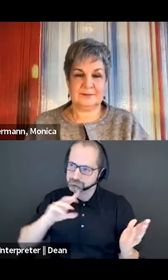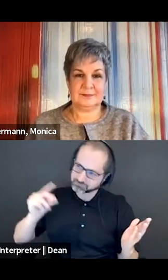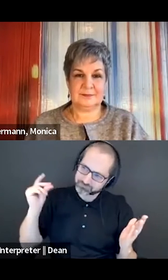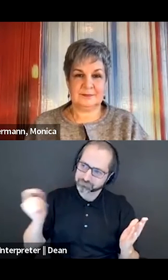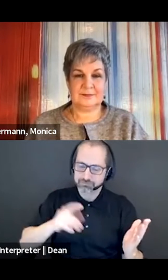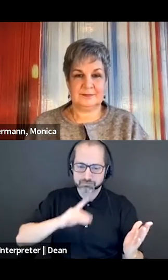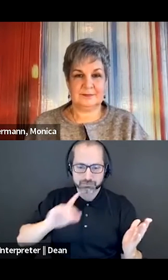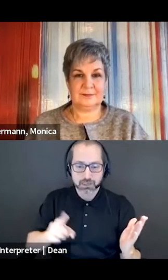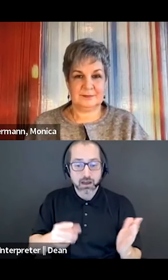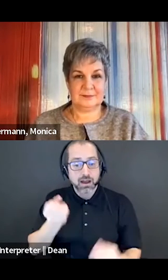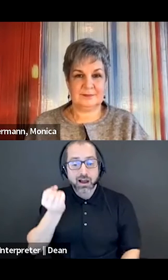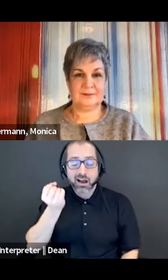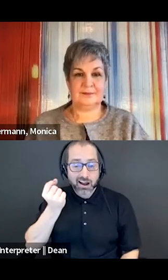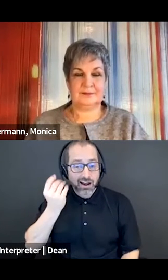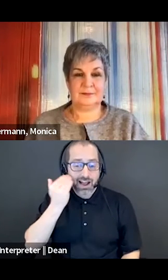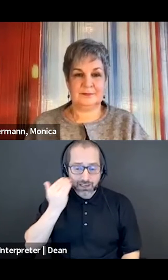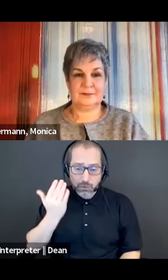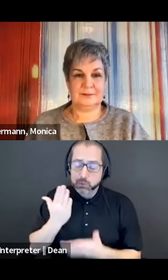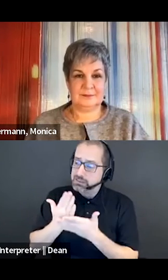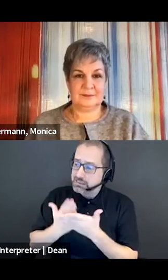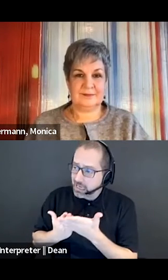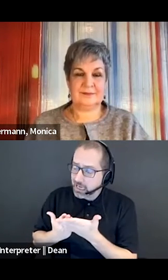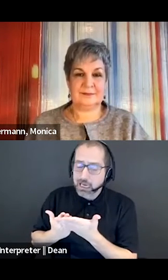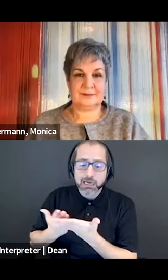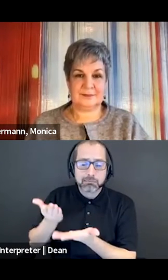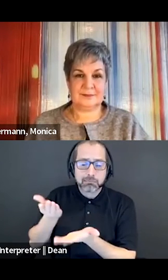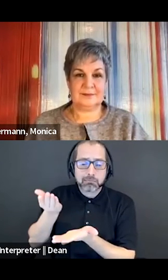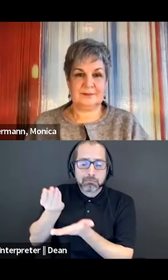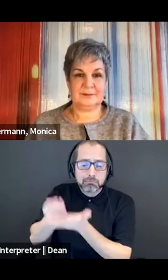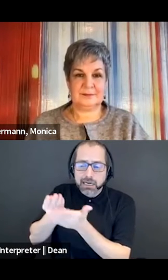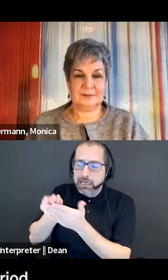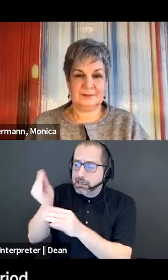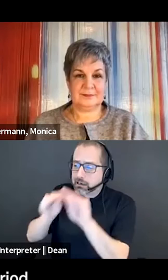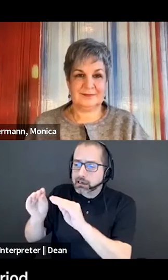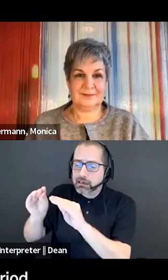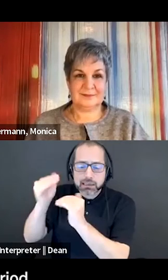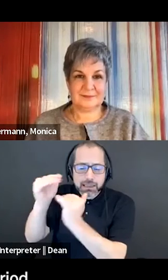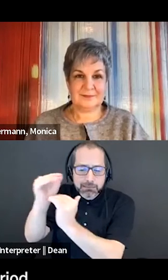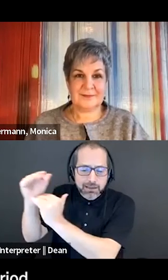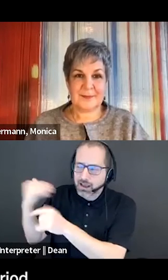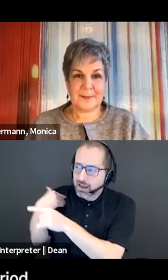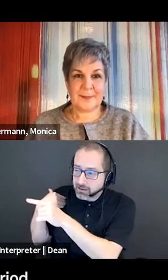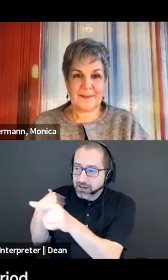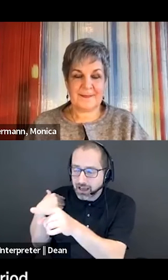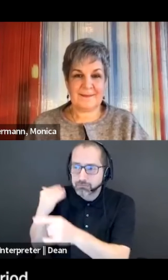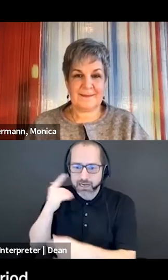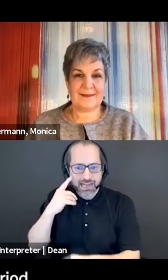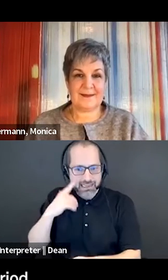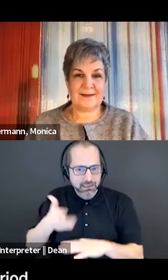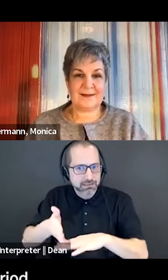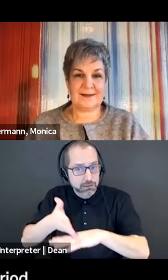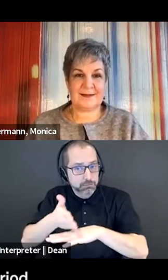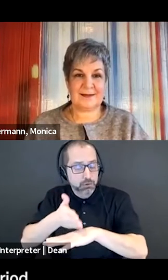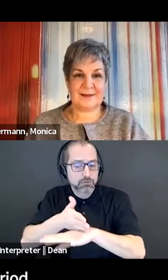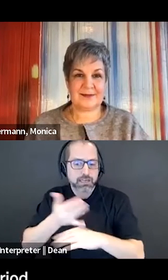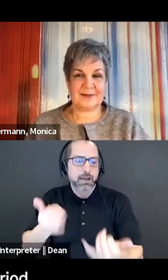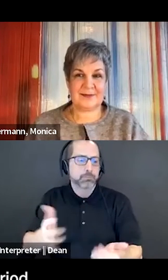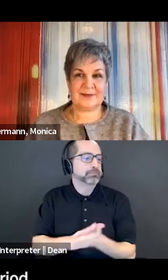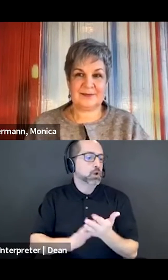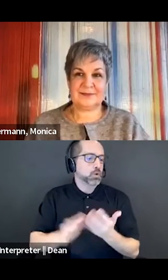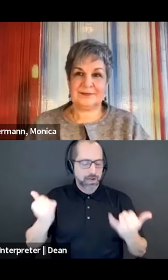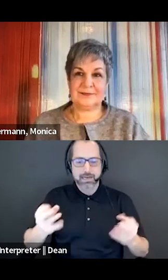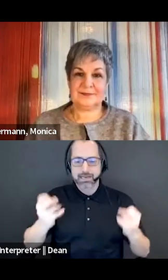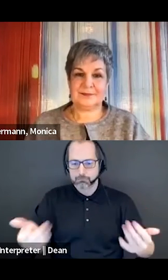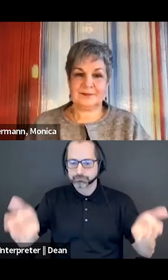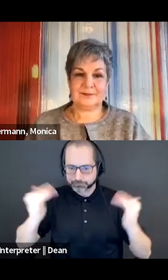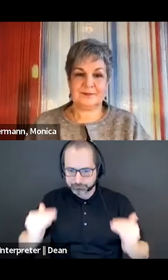time, due to budgetary constraints, but I think that we're getting there. So I'm going to move on to the Q&A period, because I know that there has been